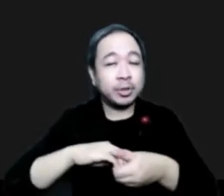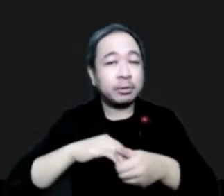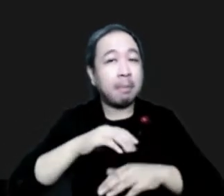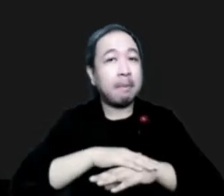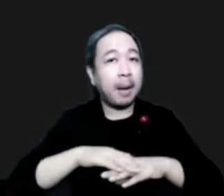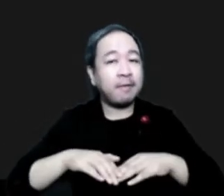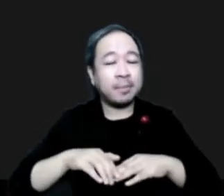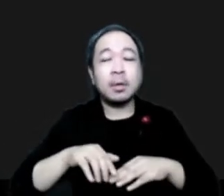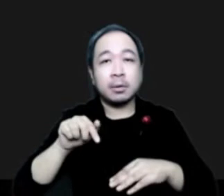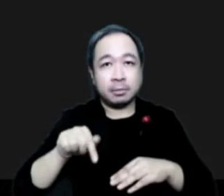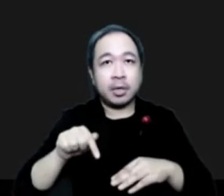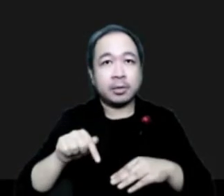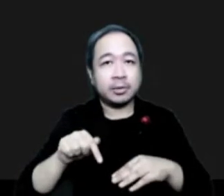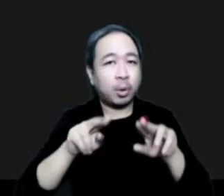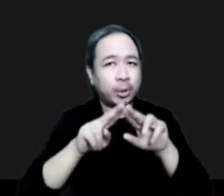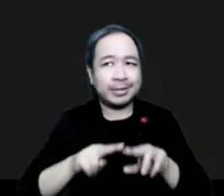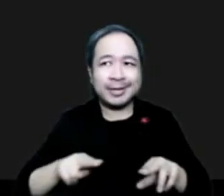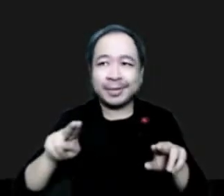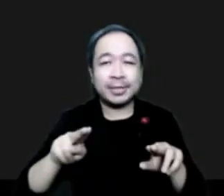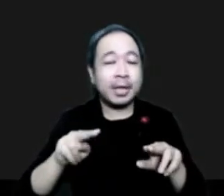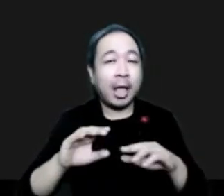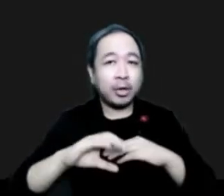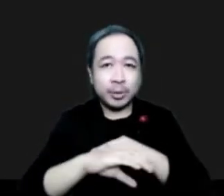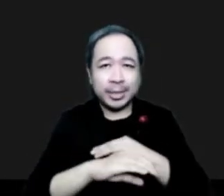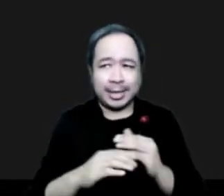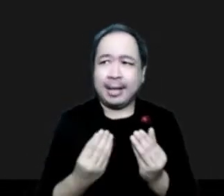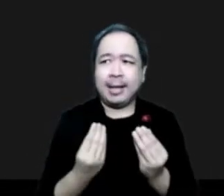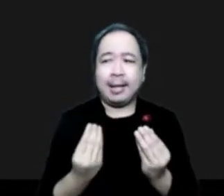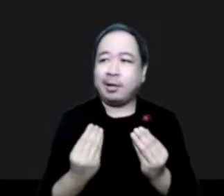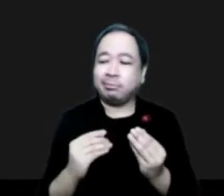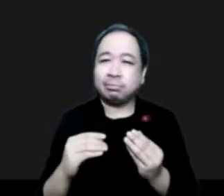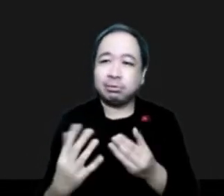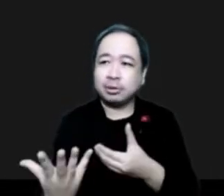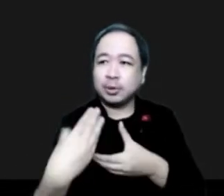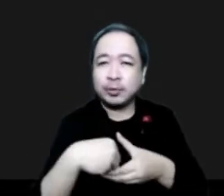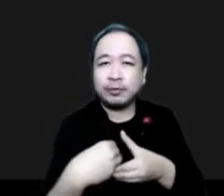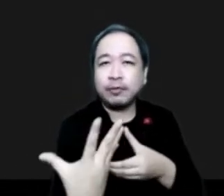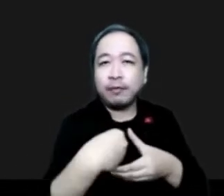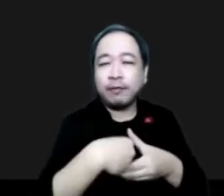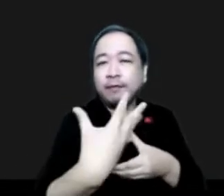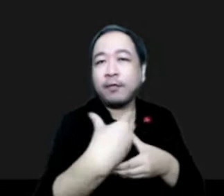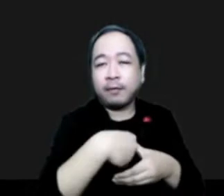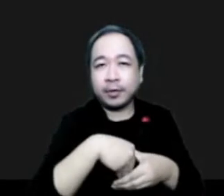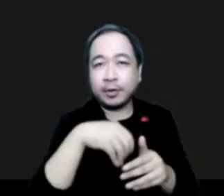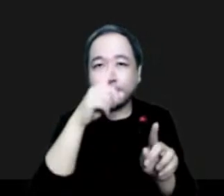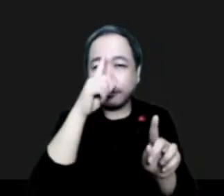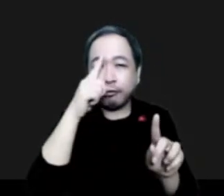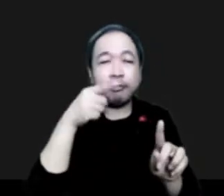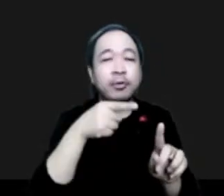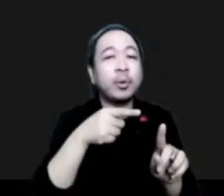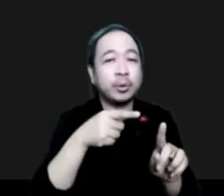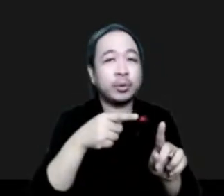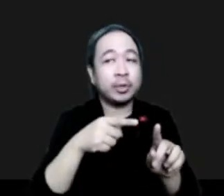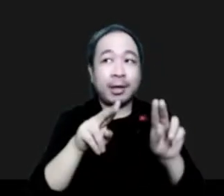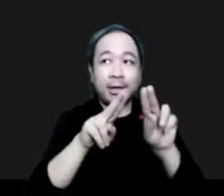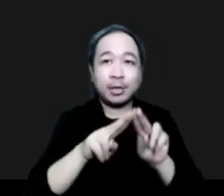the United Nations entities working on development in the region. The overall objective is to provide a light and agile United Nations development